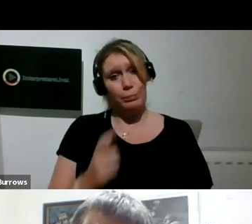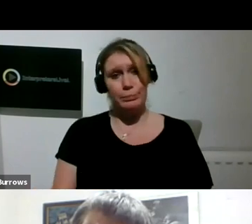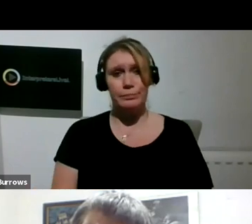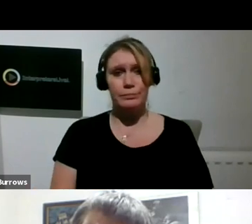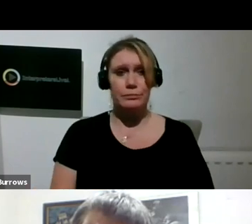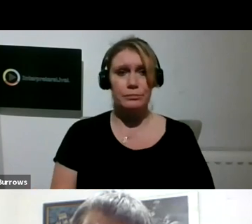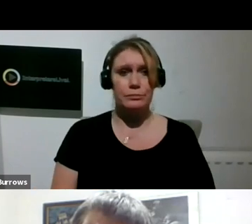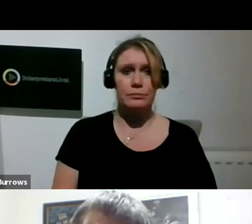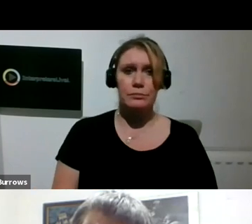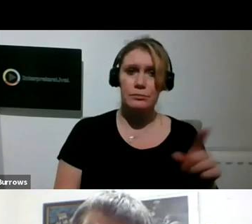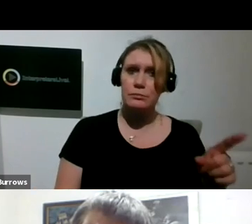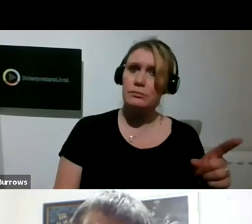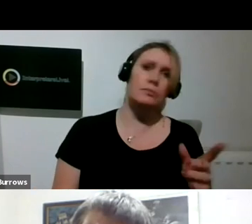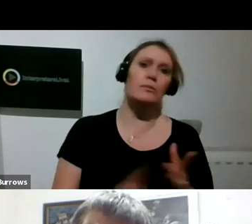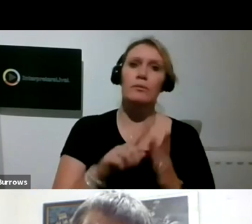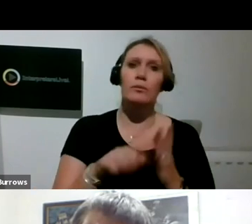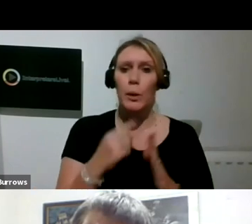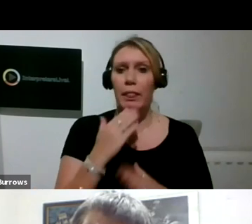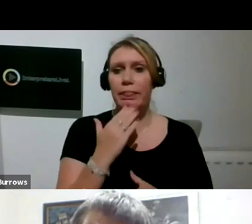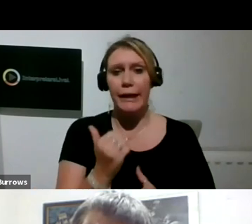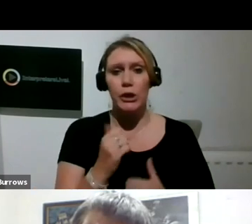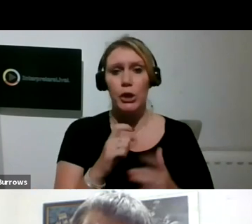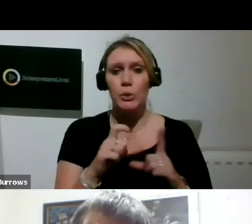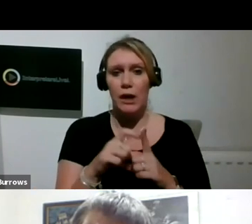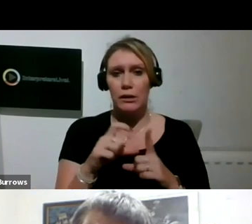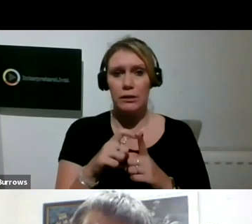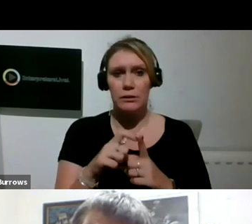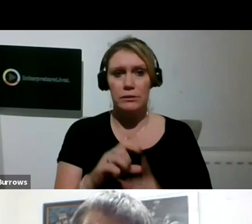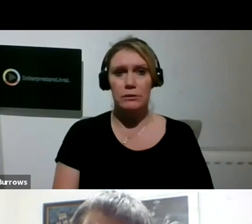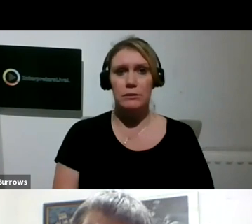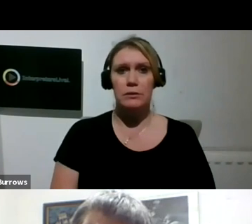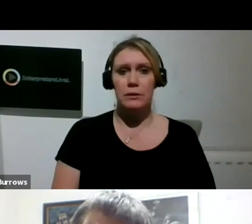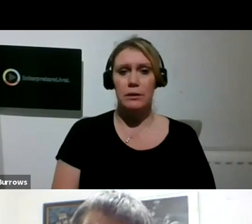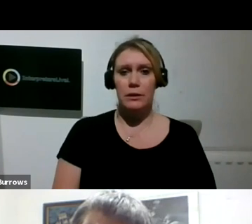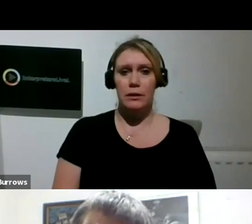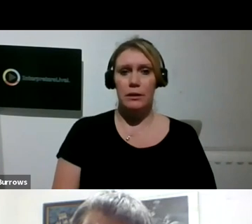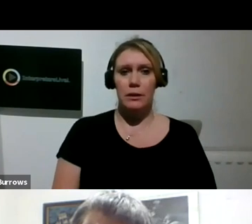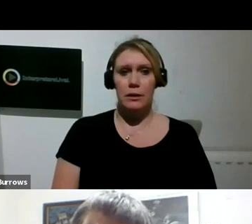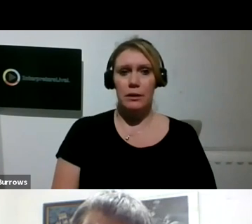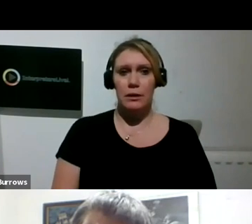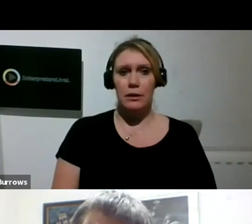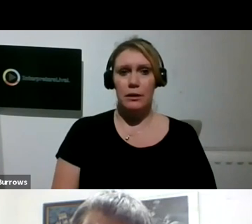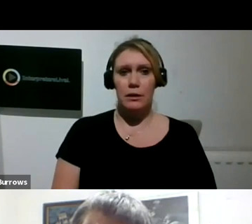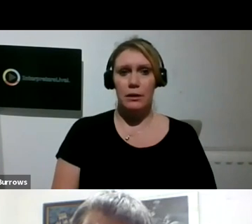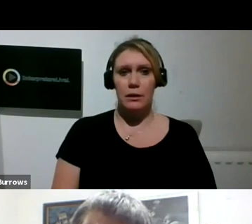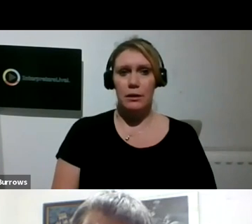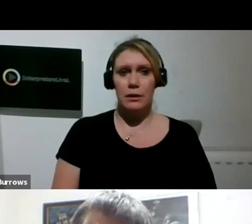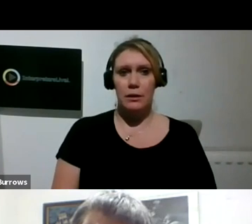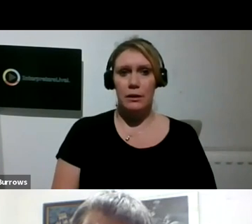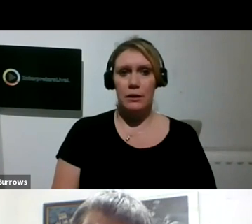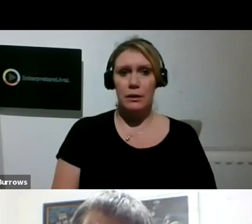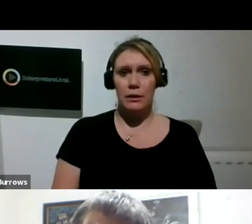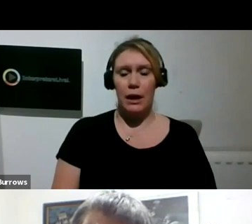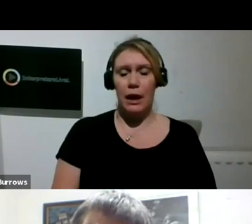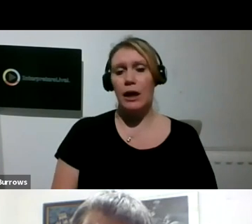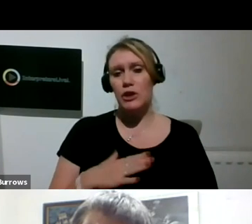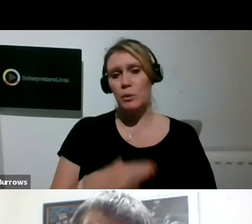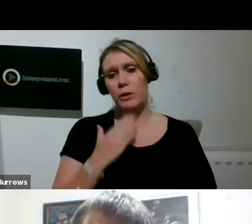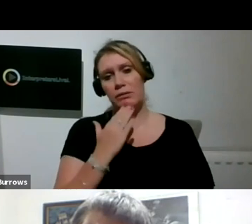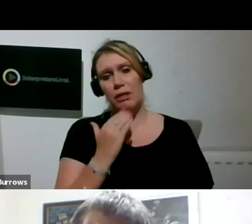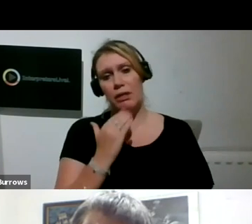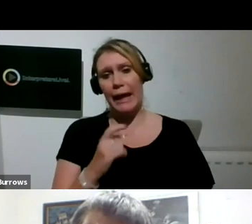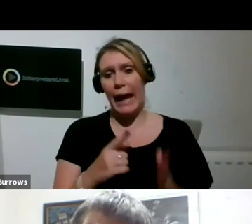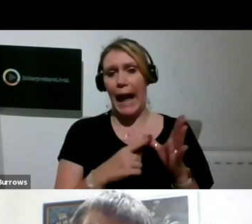Thank you, Duncan. And I think I'd just like to pay tribute again, because she can't be here tonight, to